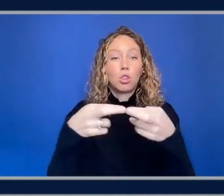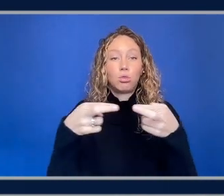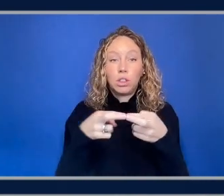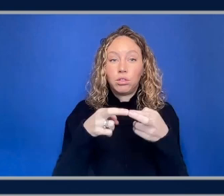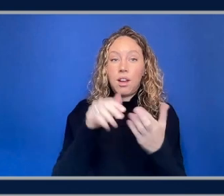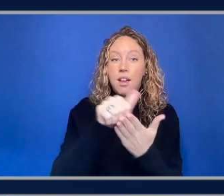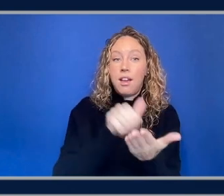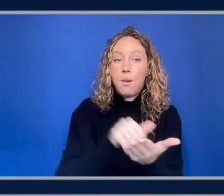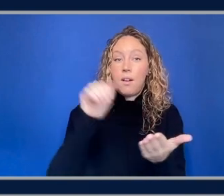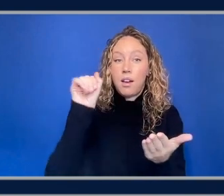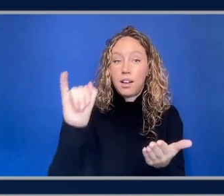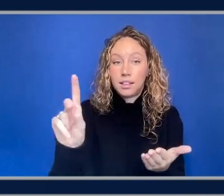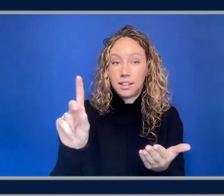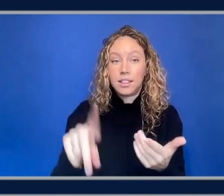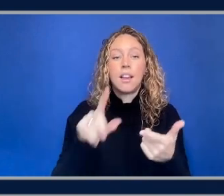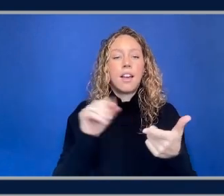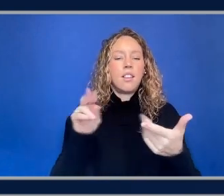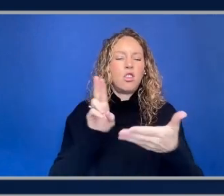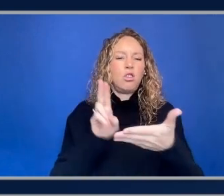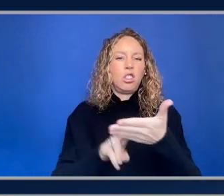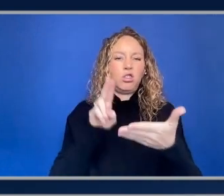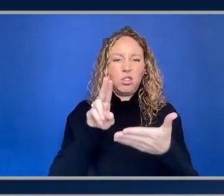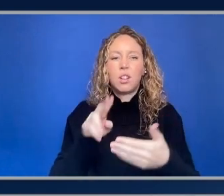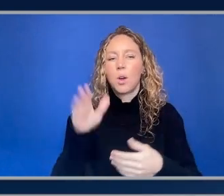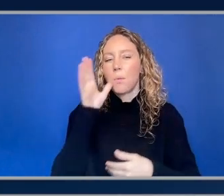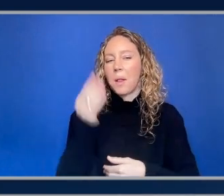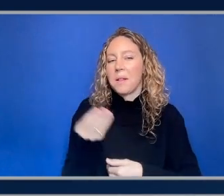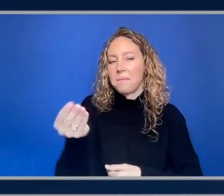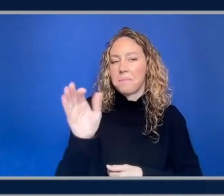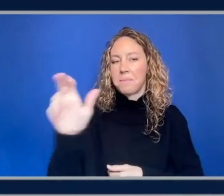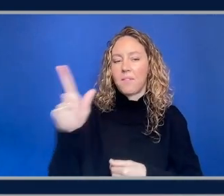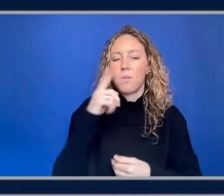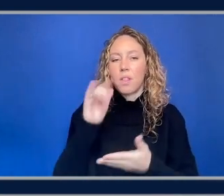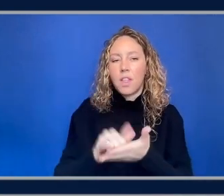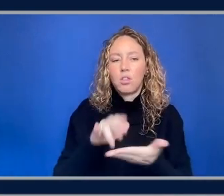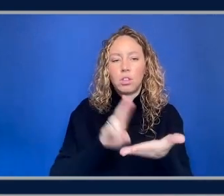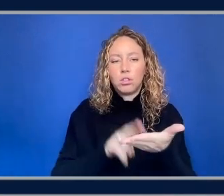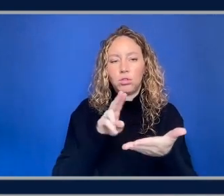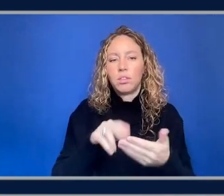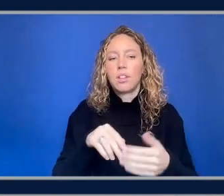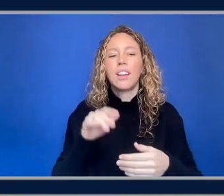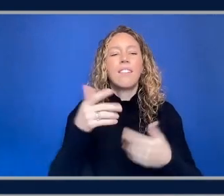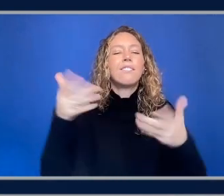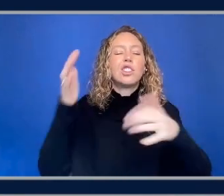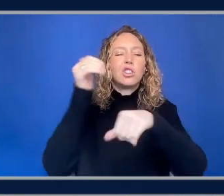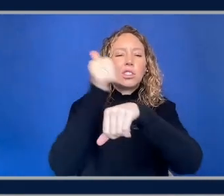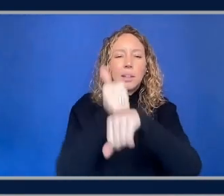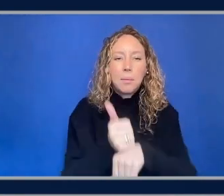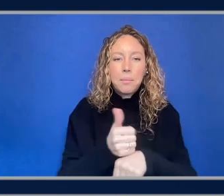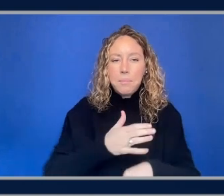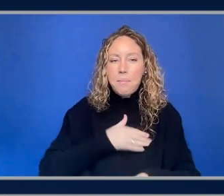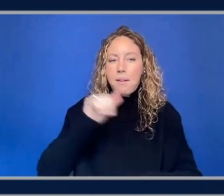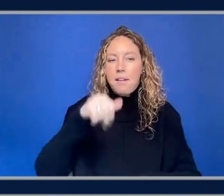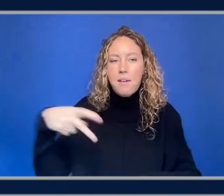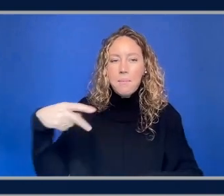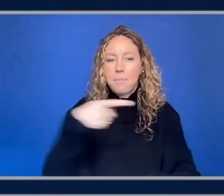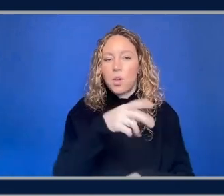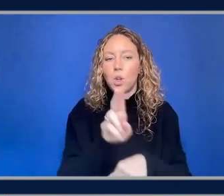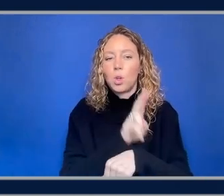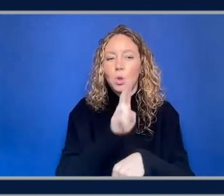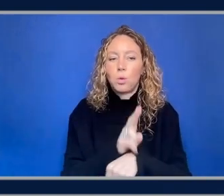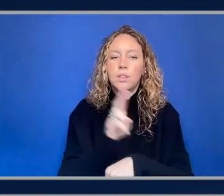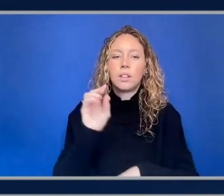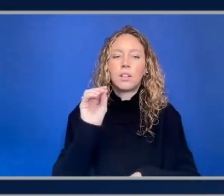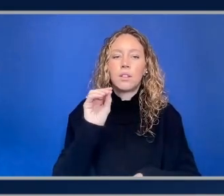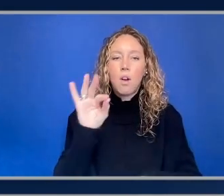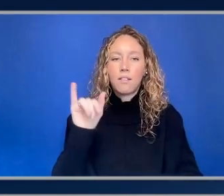basically a credentials provider function that will return the credentials object I have this all kind of set up in my application using auth zero and